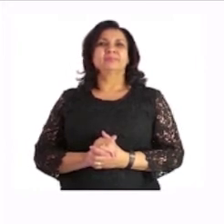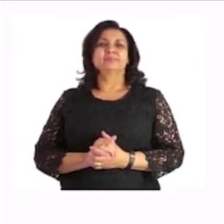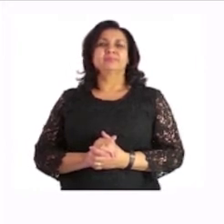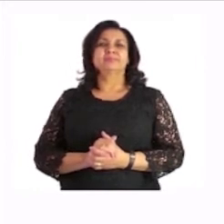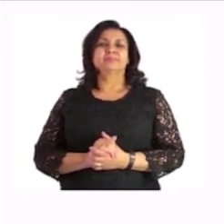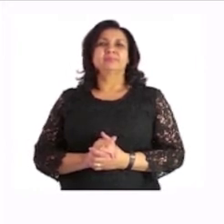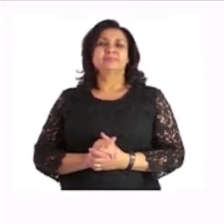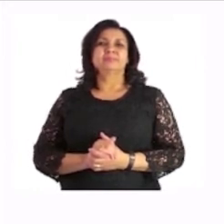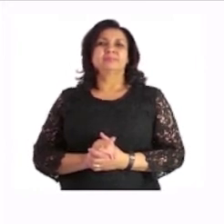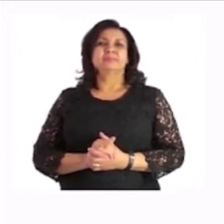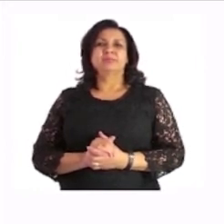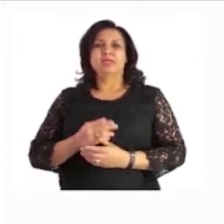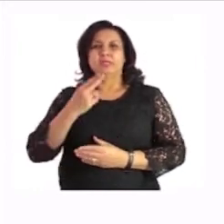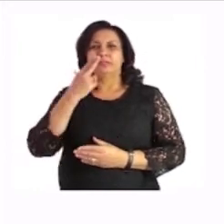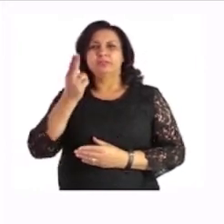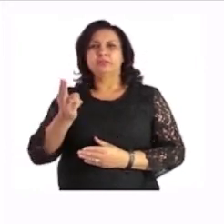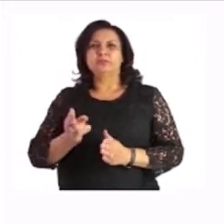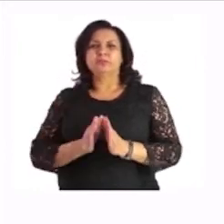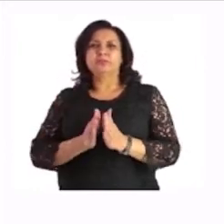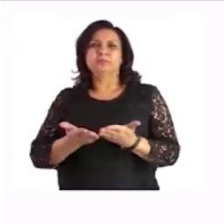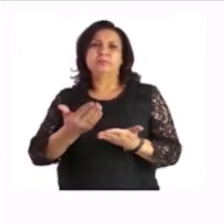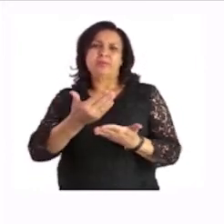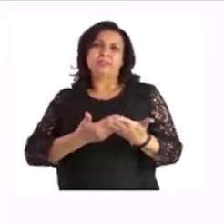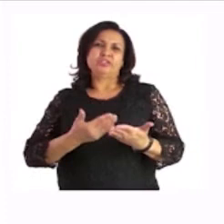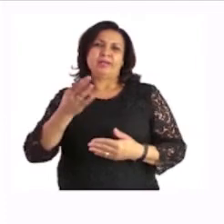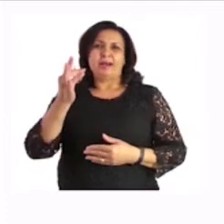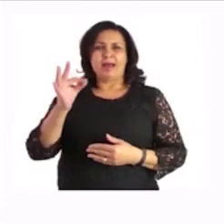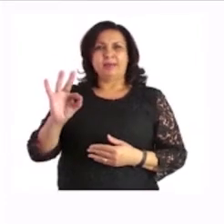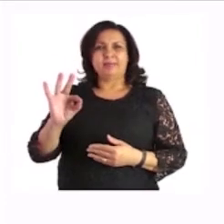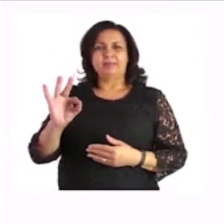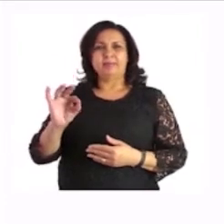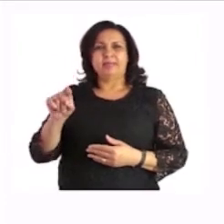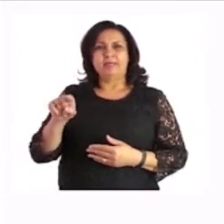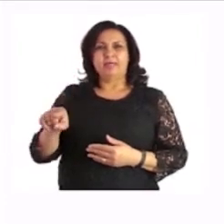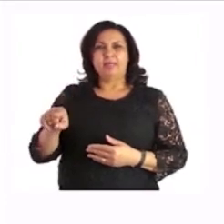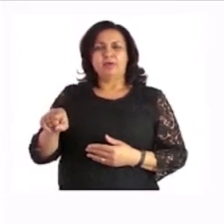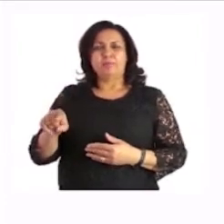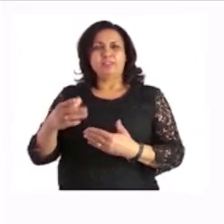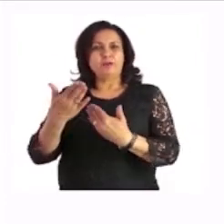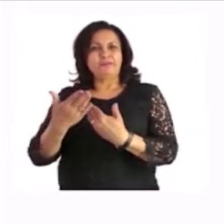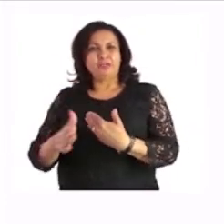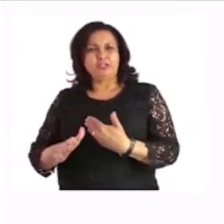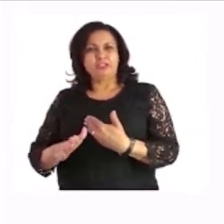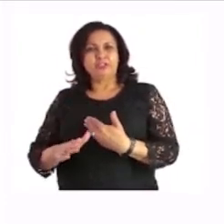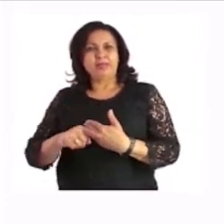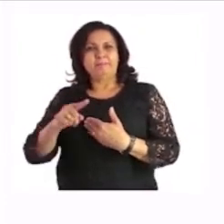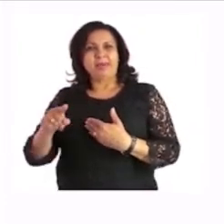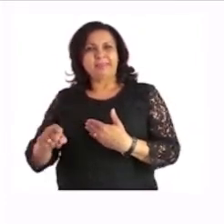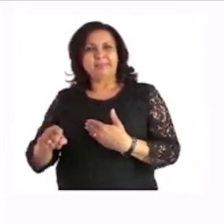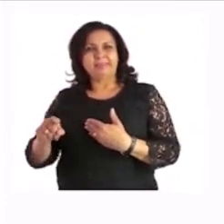Okay, let's look at page nine. Here we have to complete the pattern.